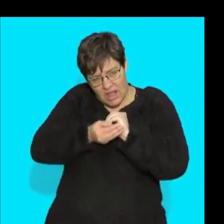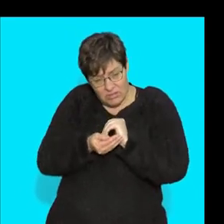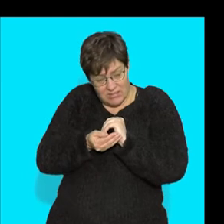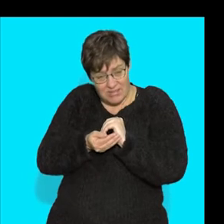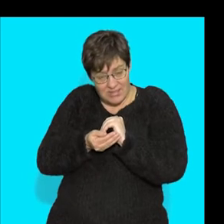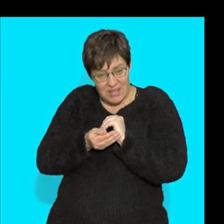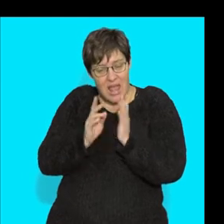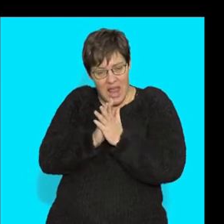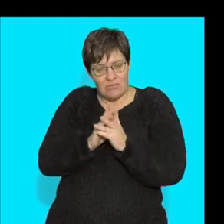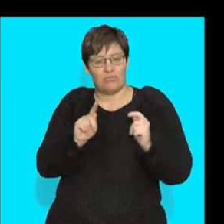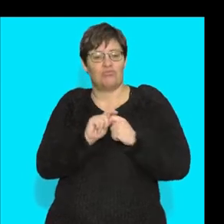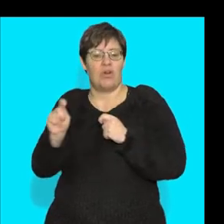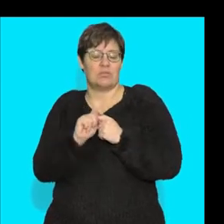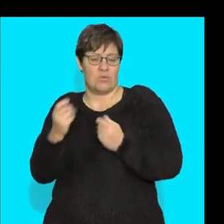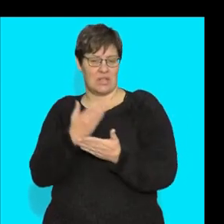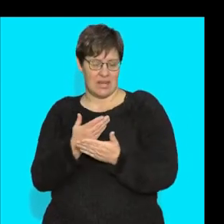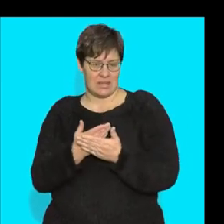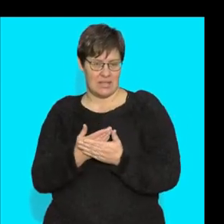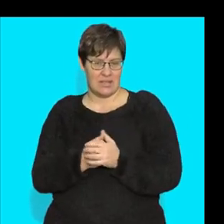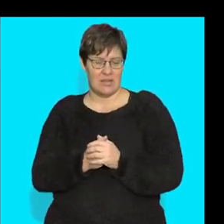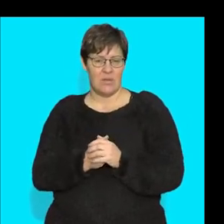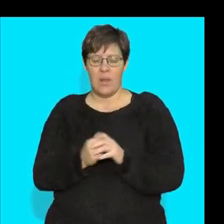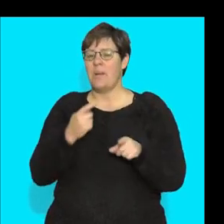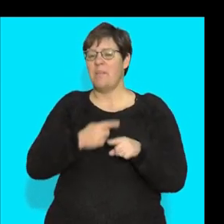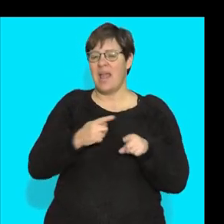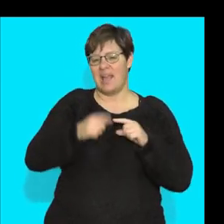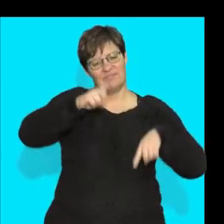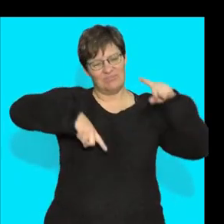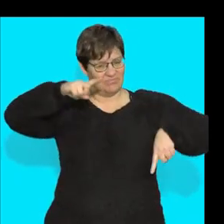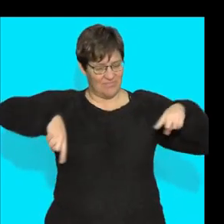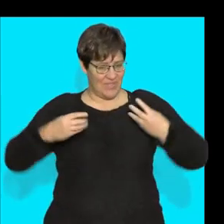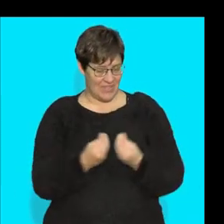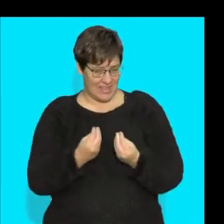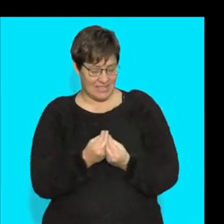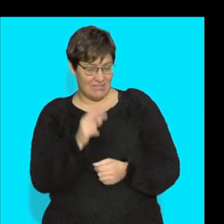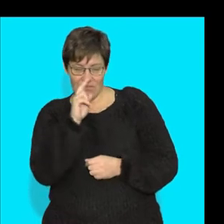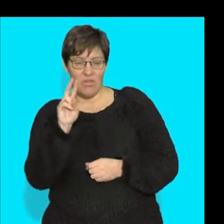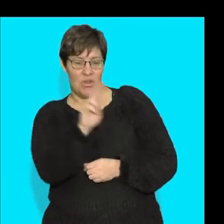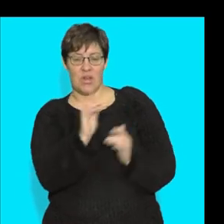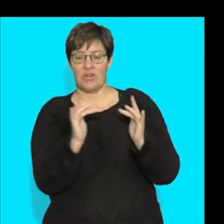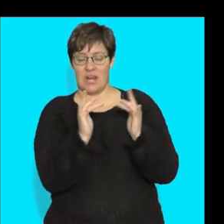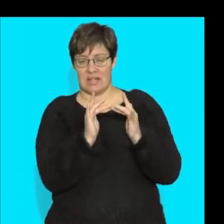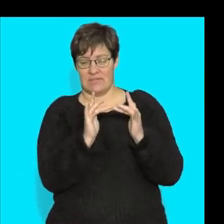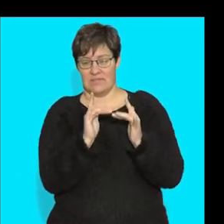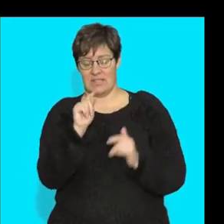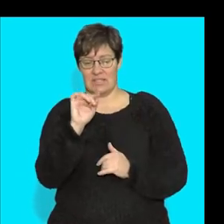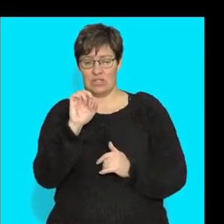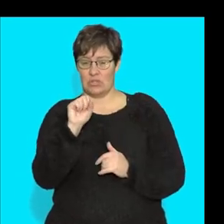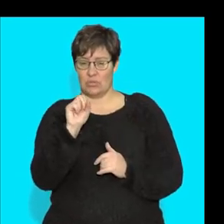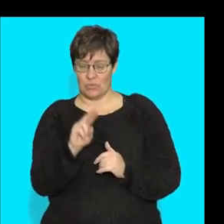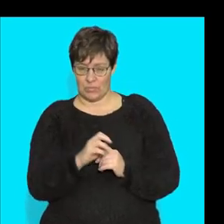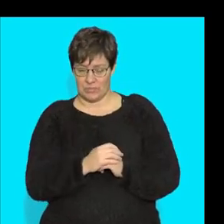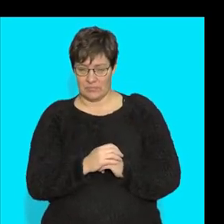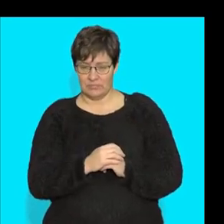transport. And as I said to you, we're going to play around with all of these things when we look at connective tissue. Guys, it's the